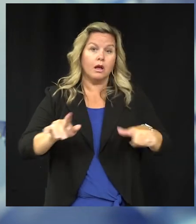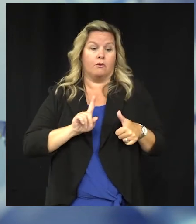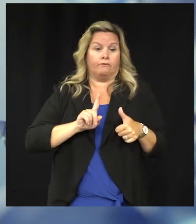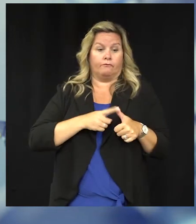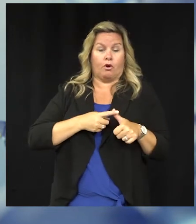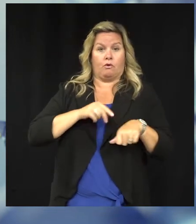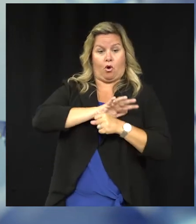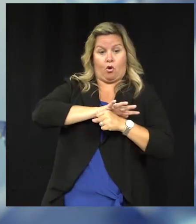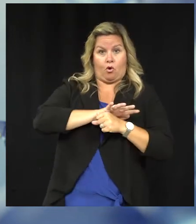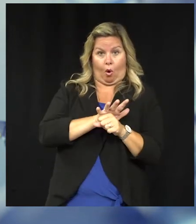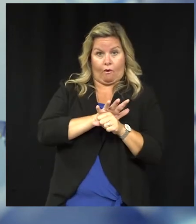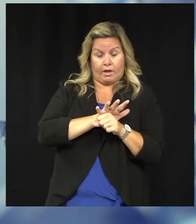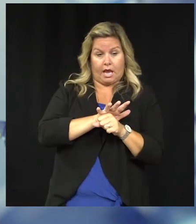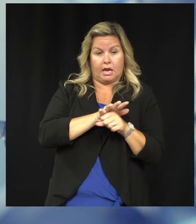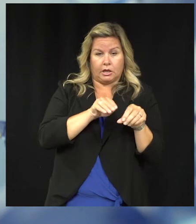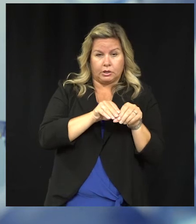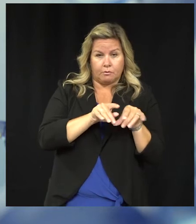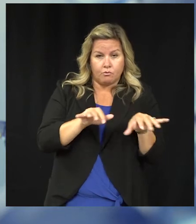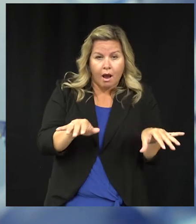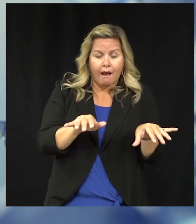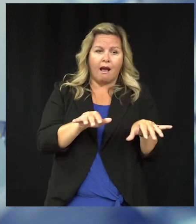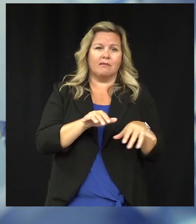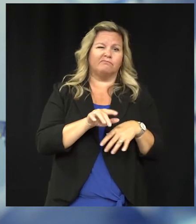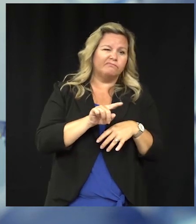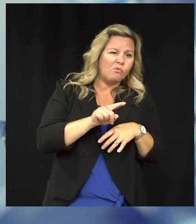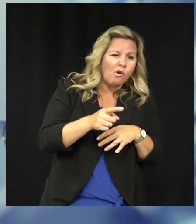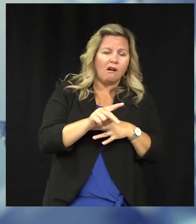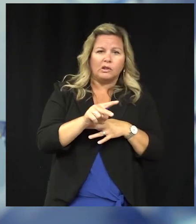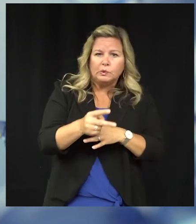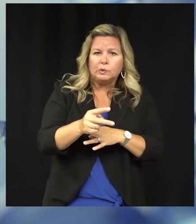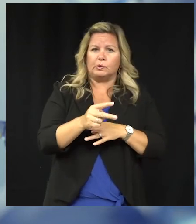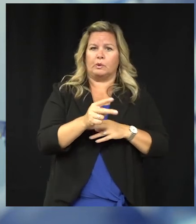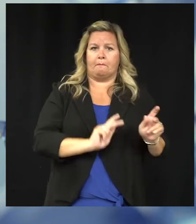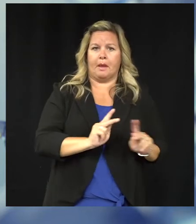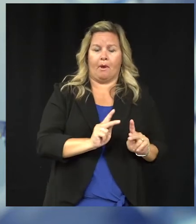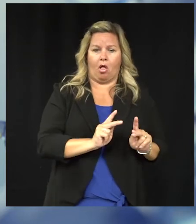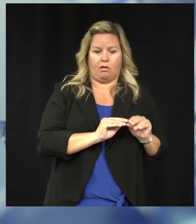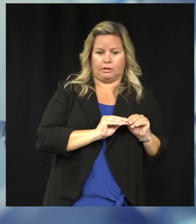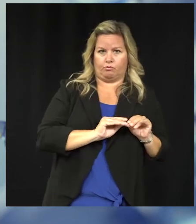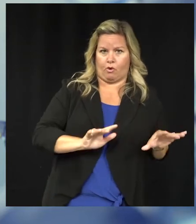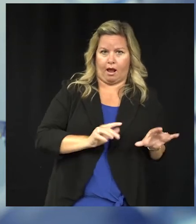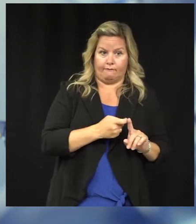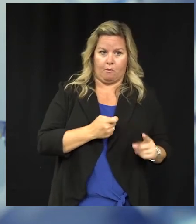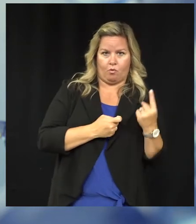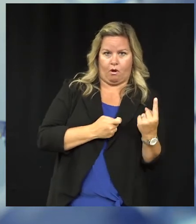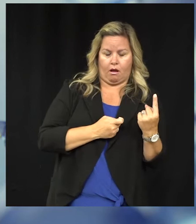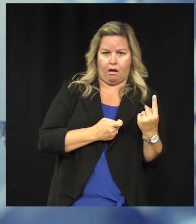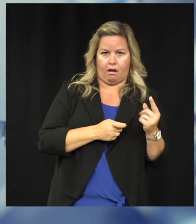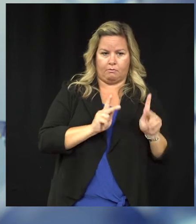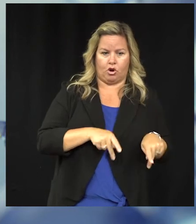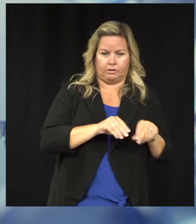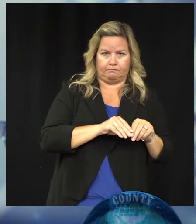on average an infected person was spreading that to about two other people. With the Delta variant an